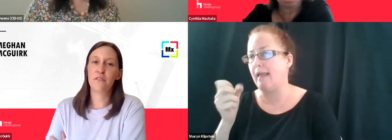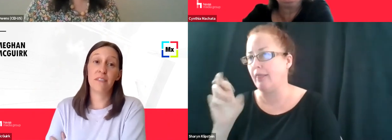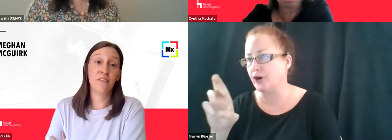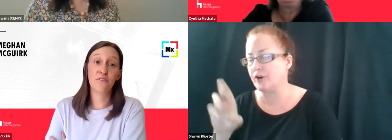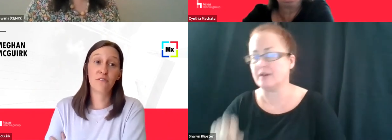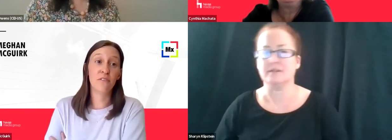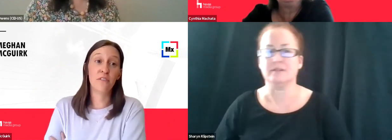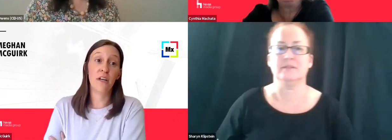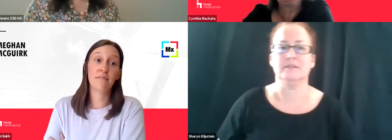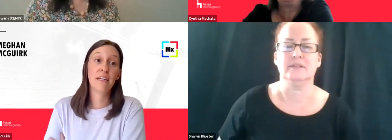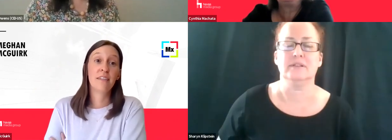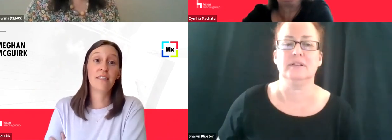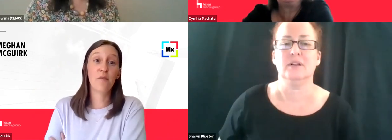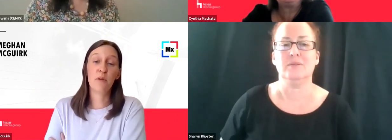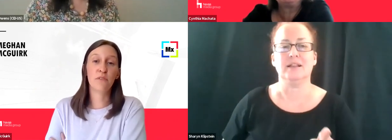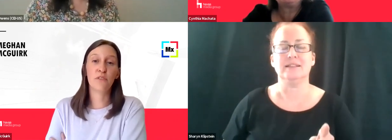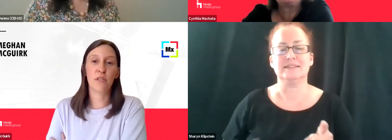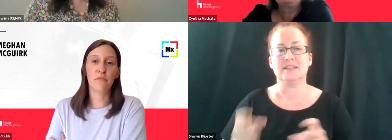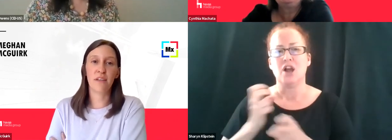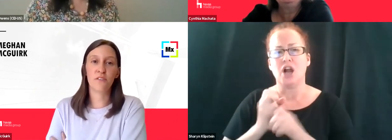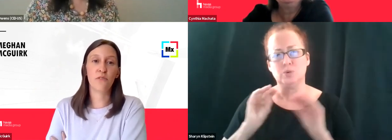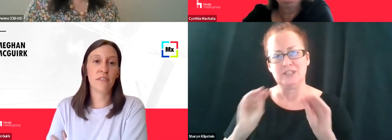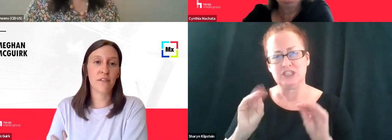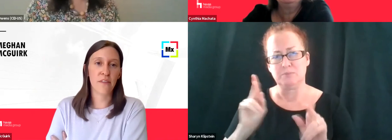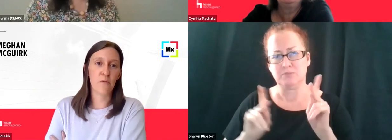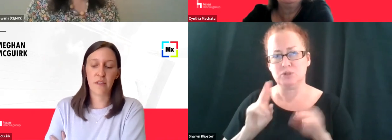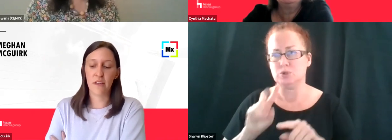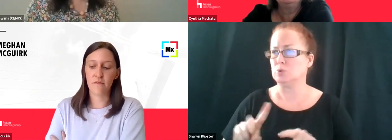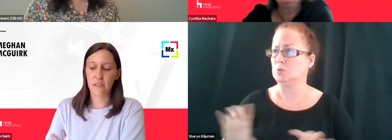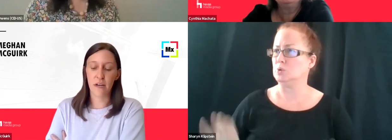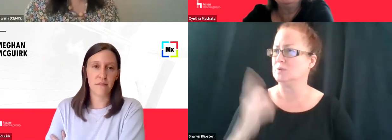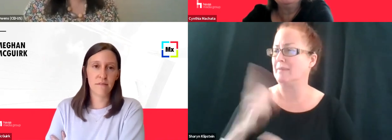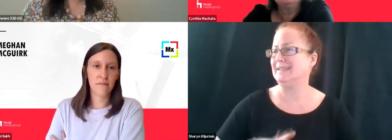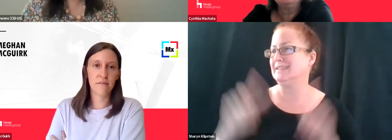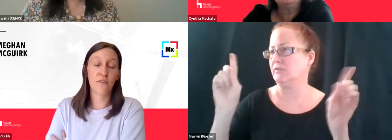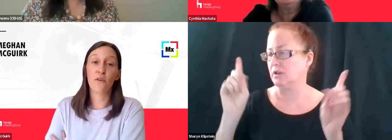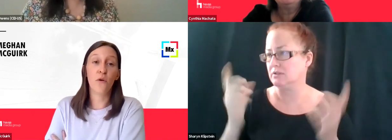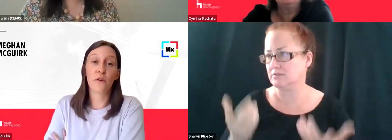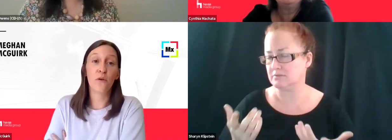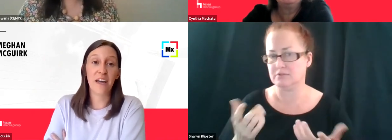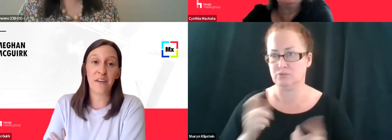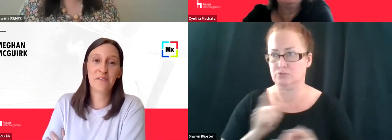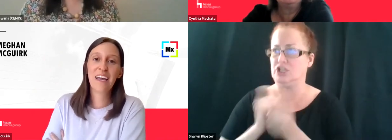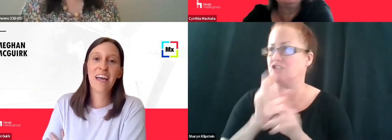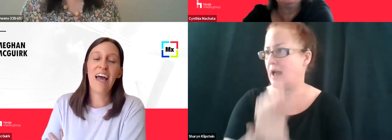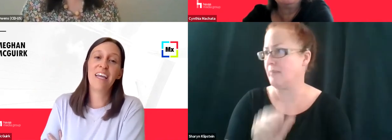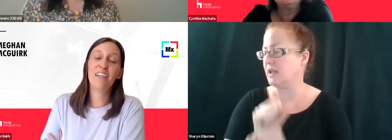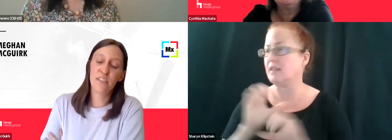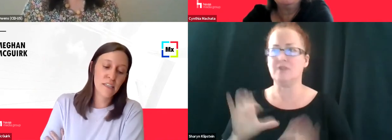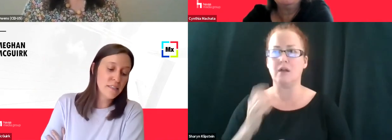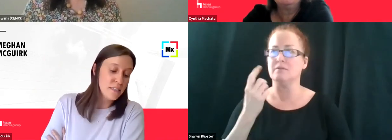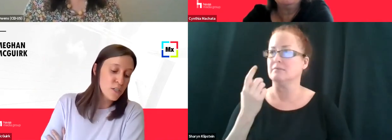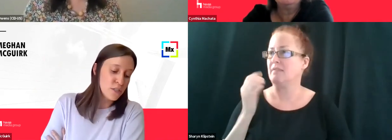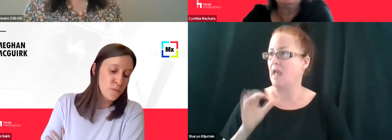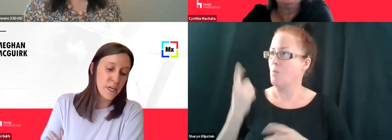to teach, you know, to get people to do something totally different than what they've done for their whole, their whole life. And